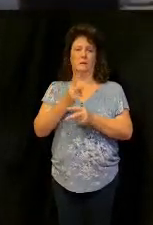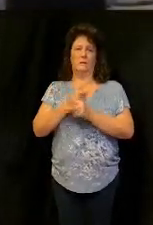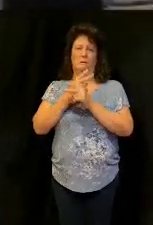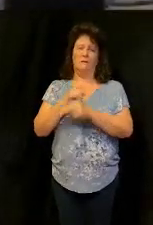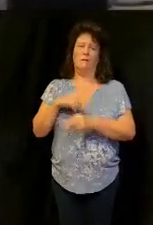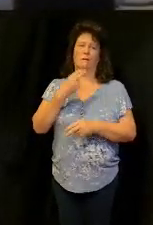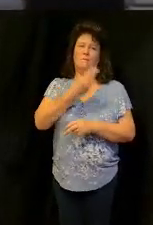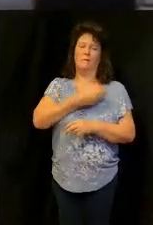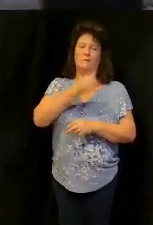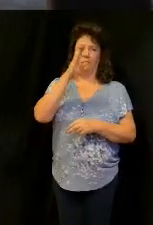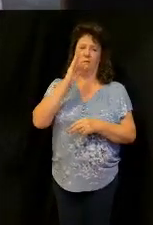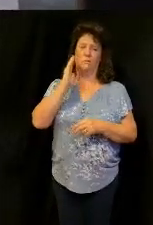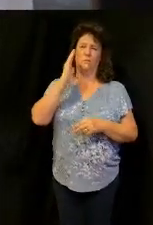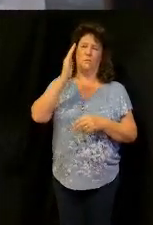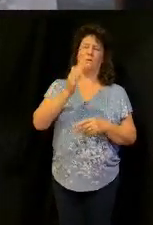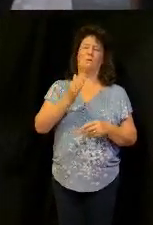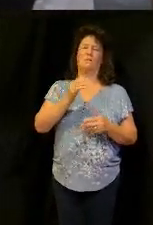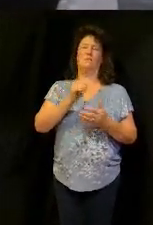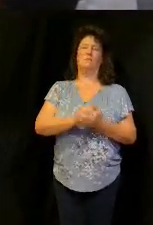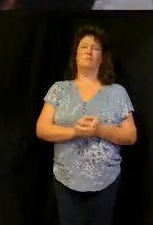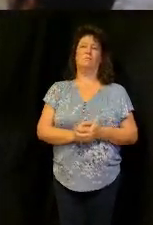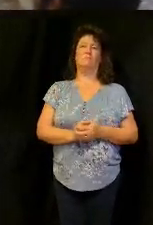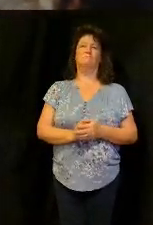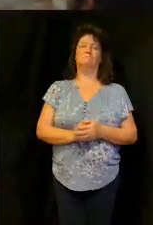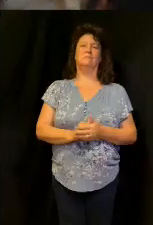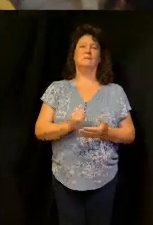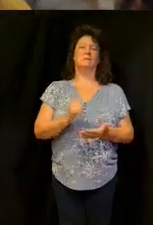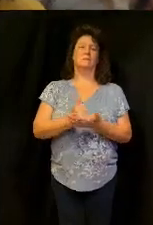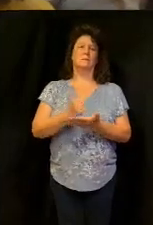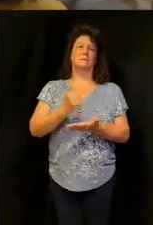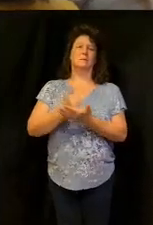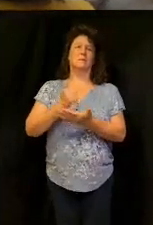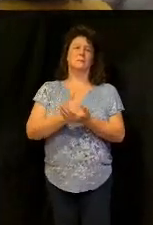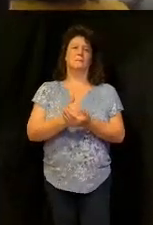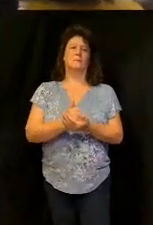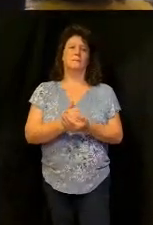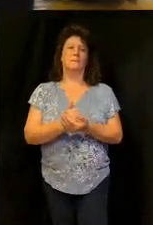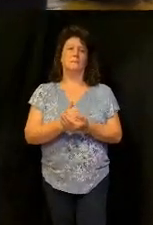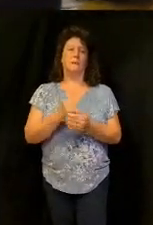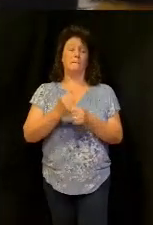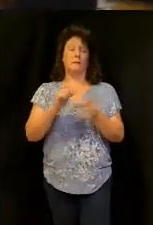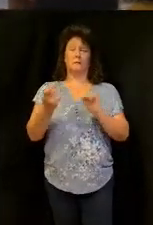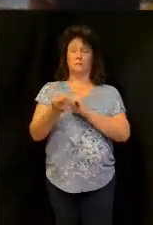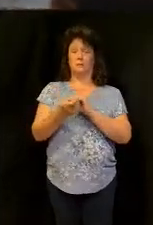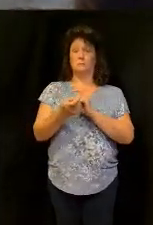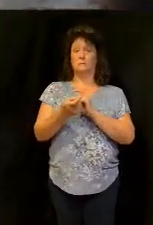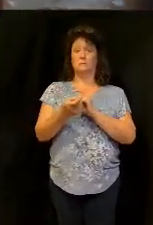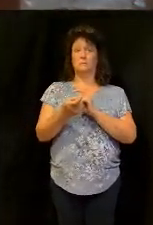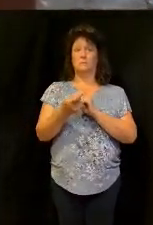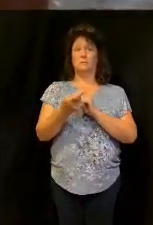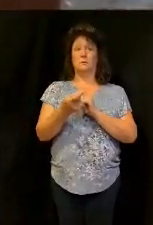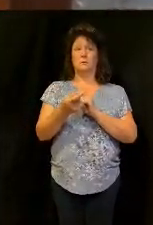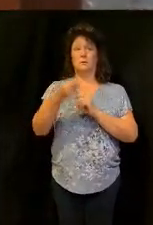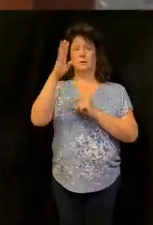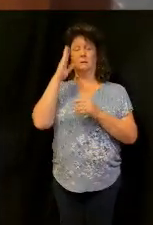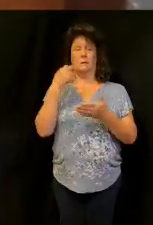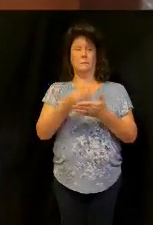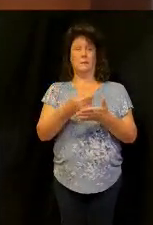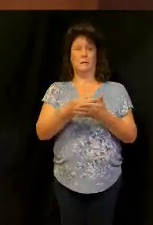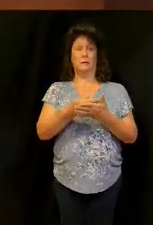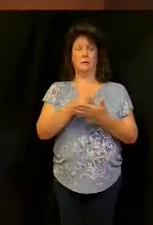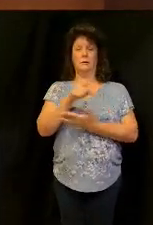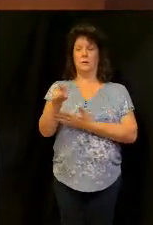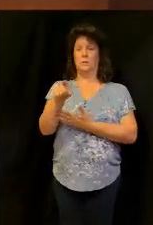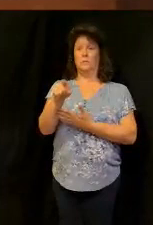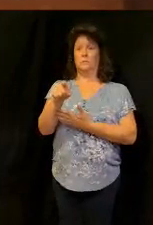you guys alright I'm done so make and change God and money and you